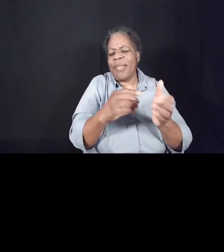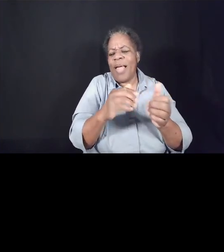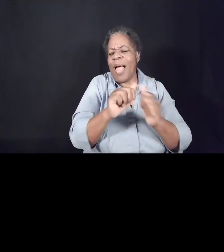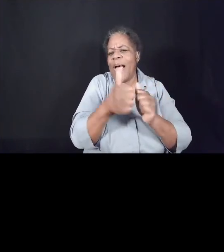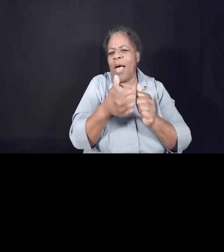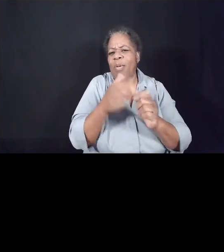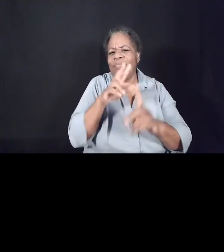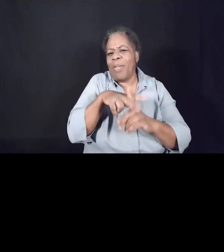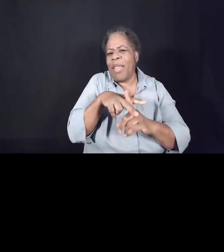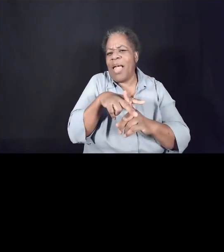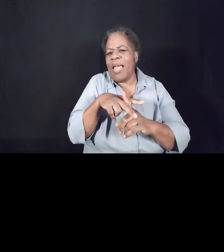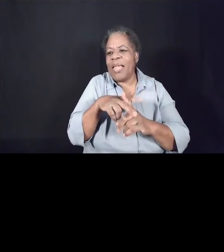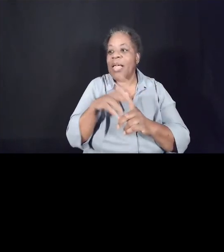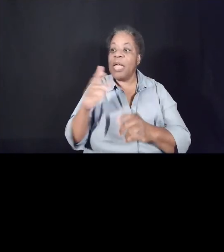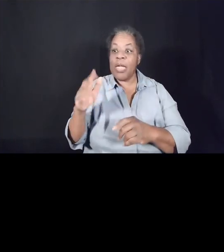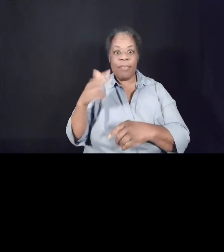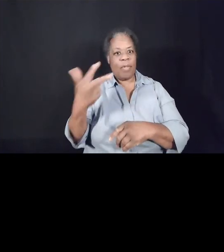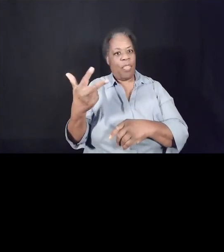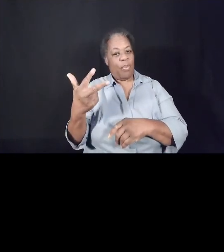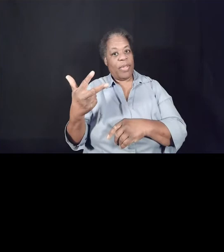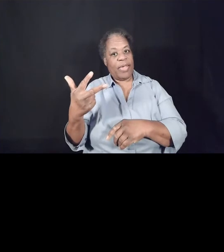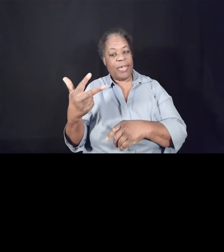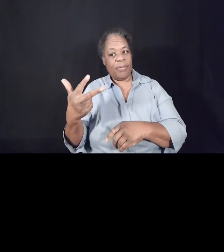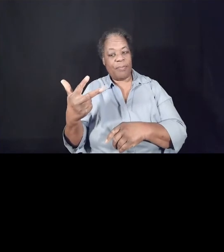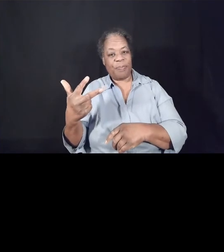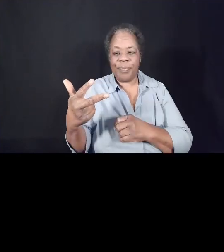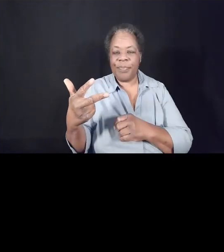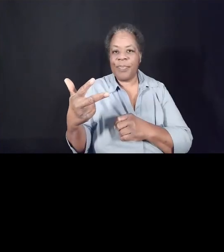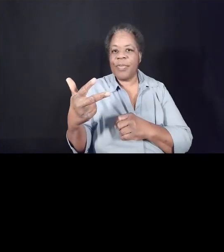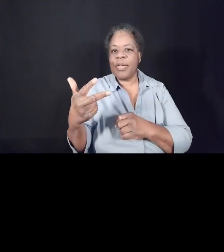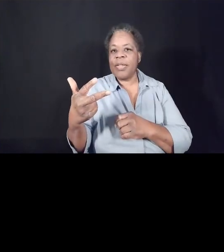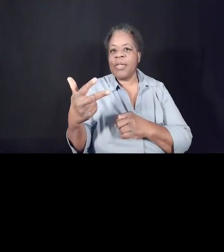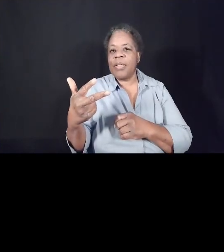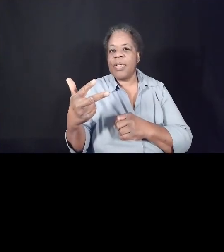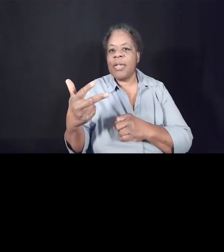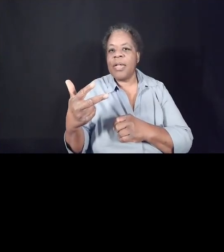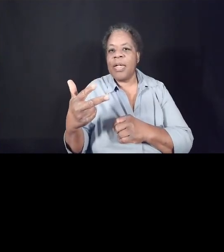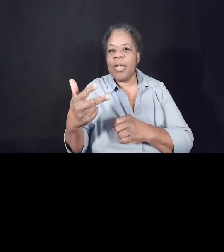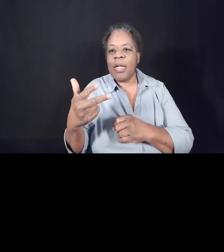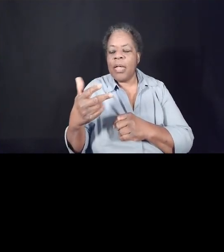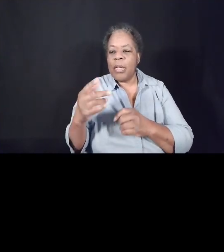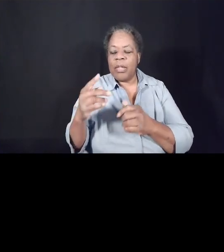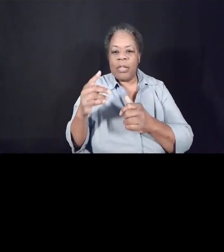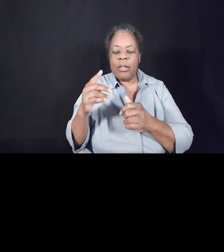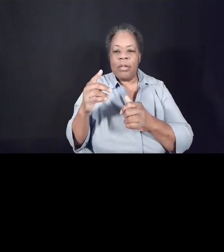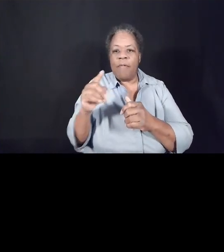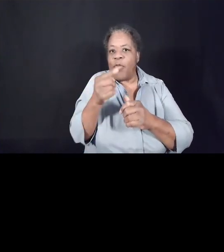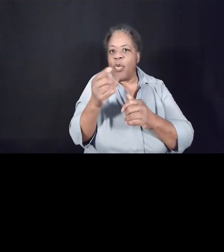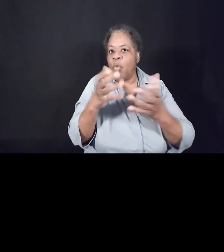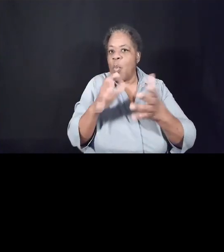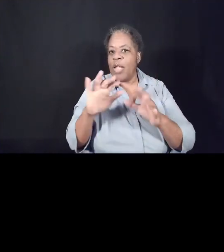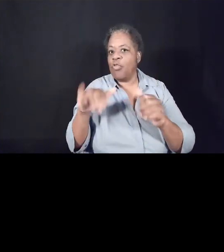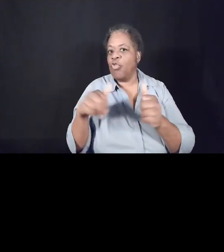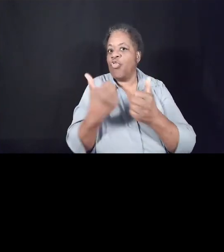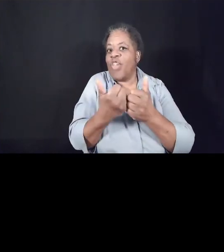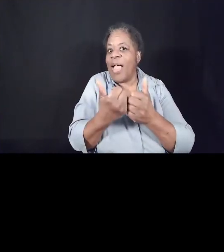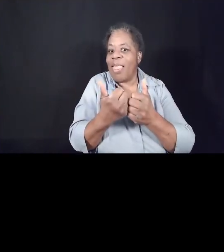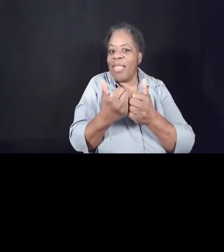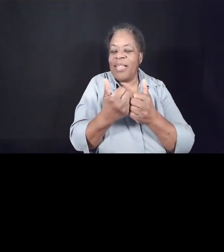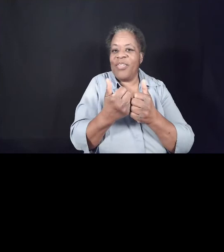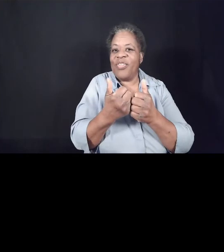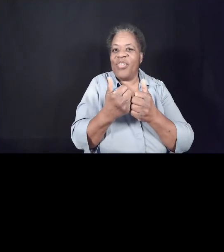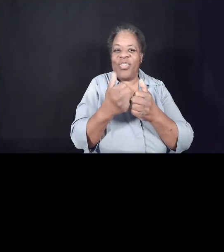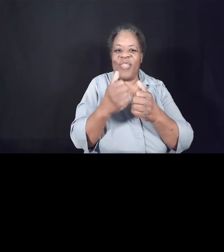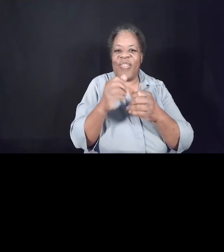I'll give you three. I want to first really challenge the global excuse of busyness.